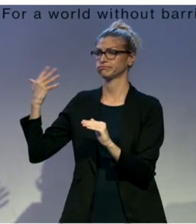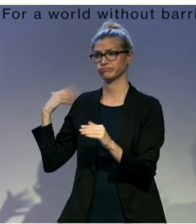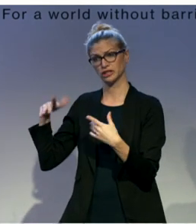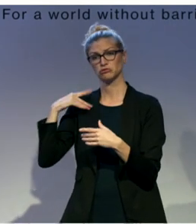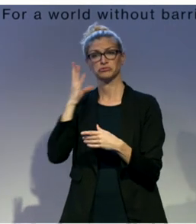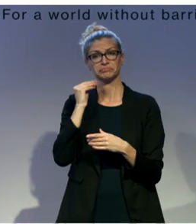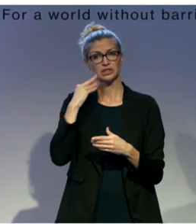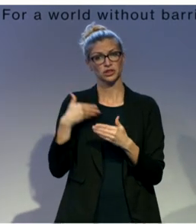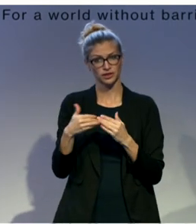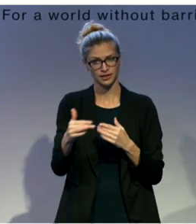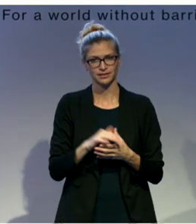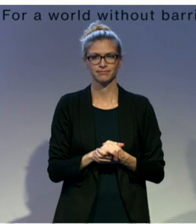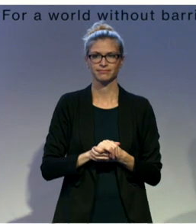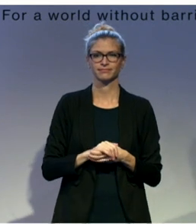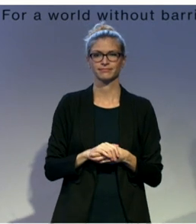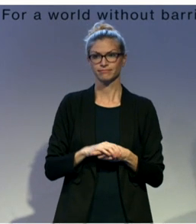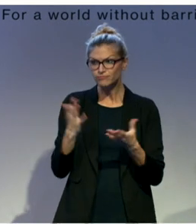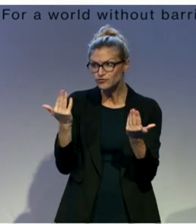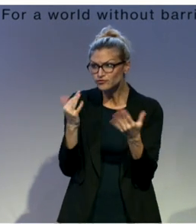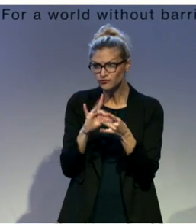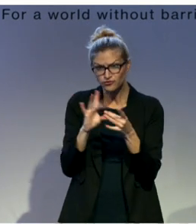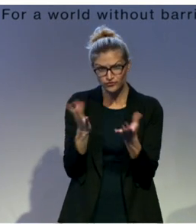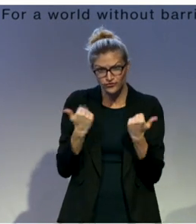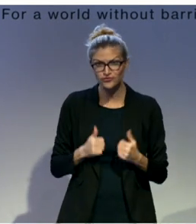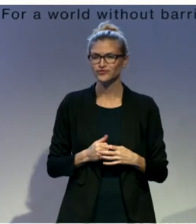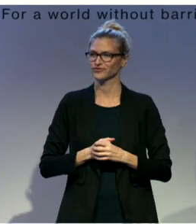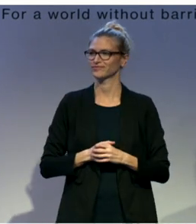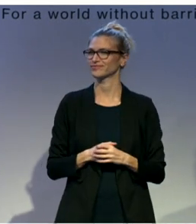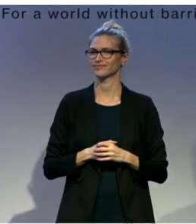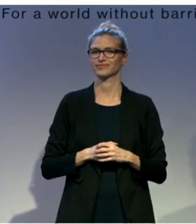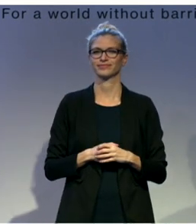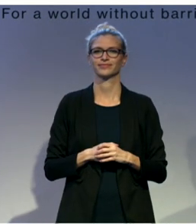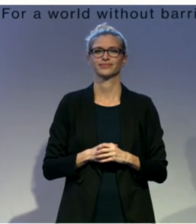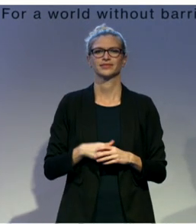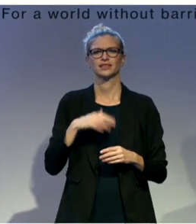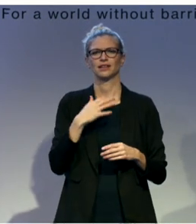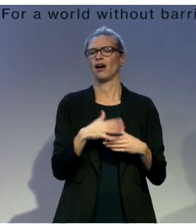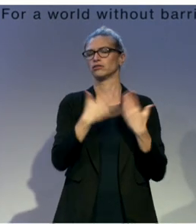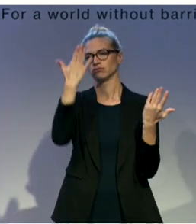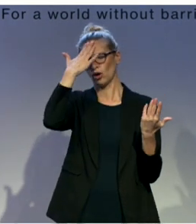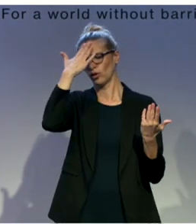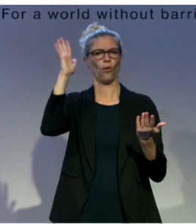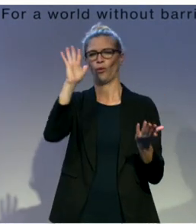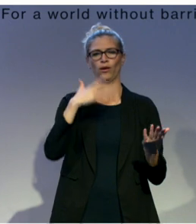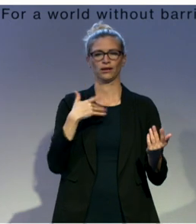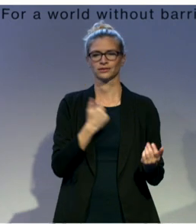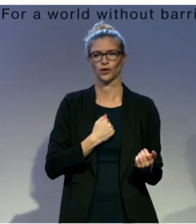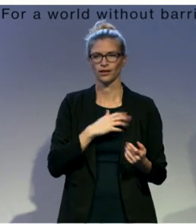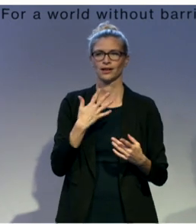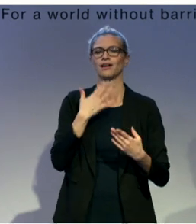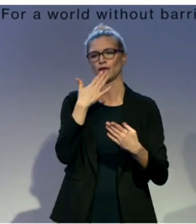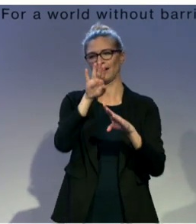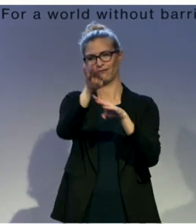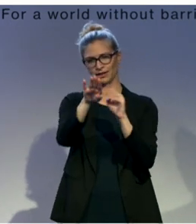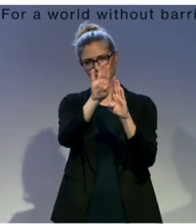so surprise us. Thank you so much. Good morning, everybody, or good afternoon, I should say, everybody. I'm so happy